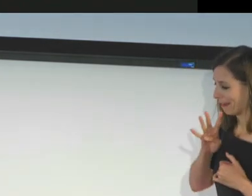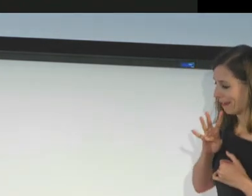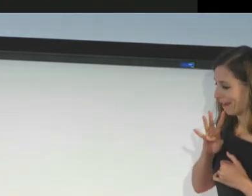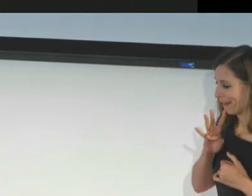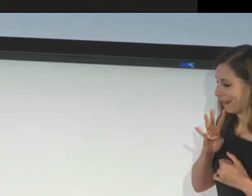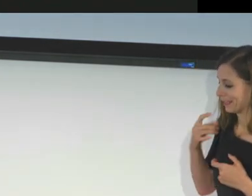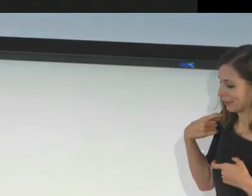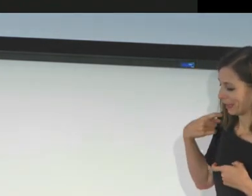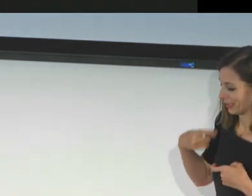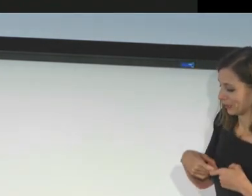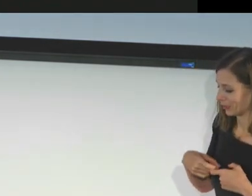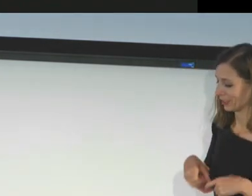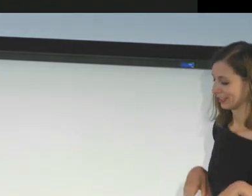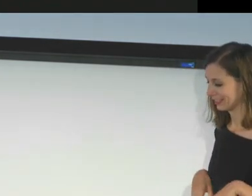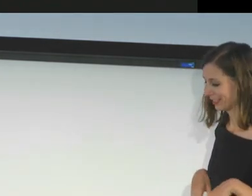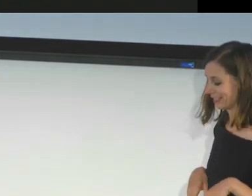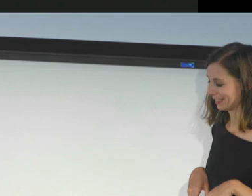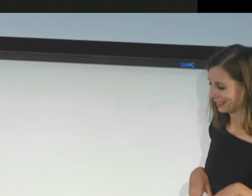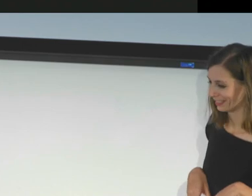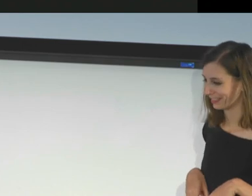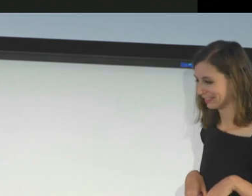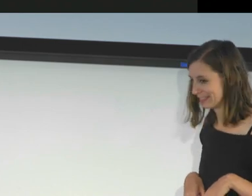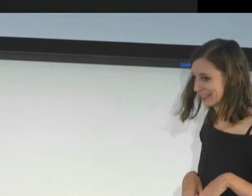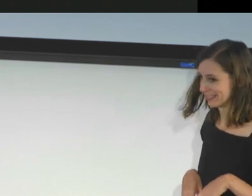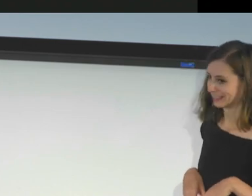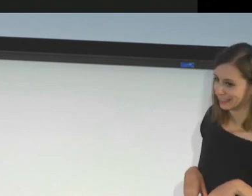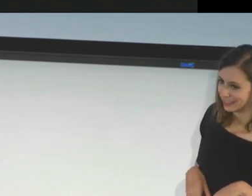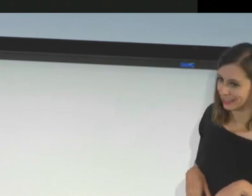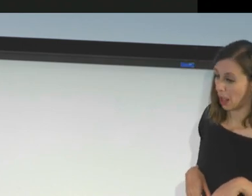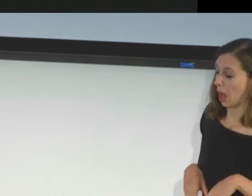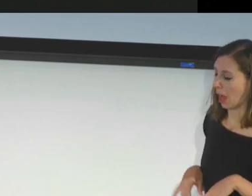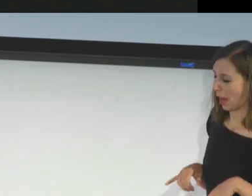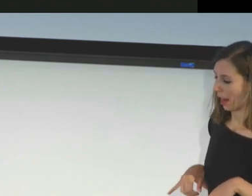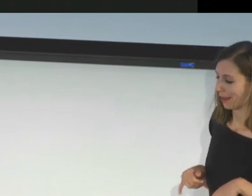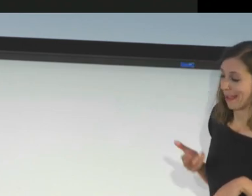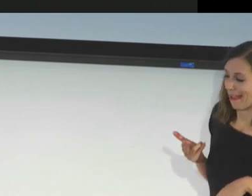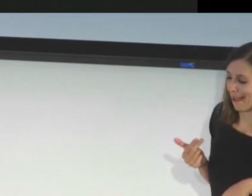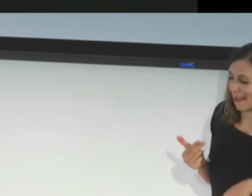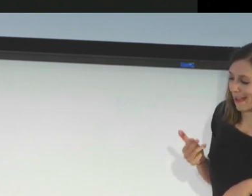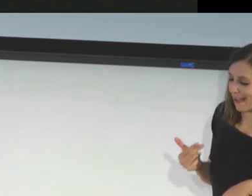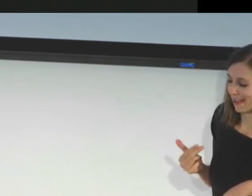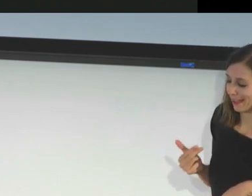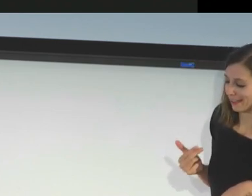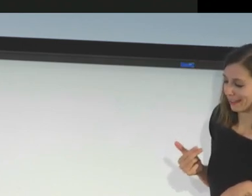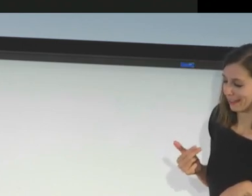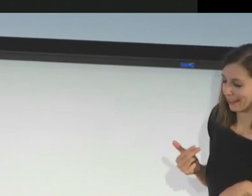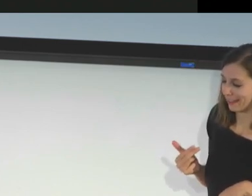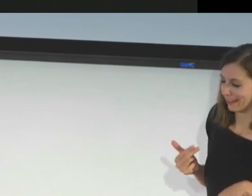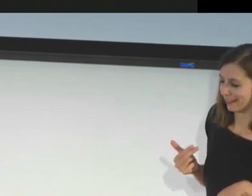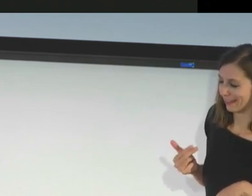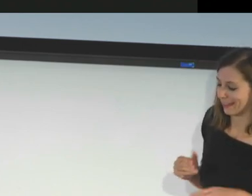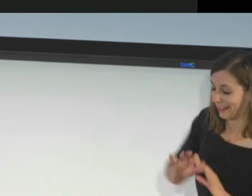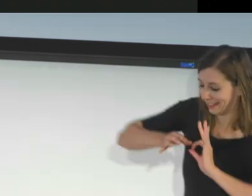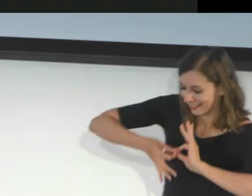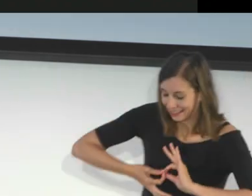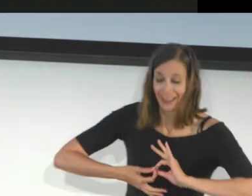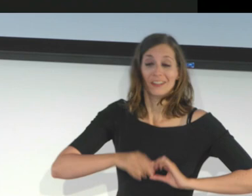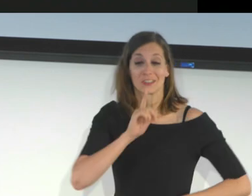Claro que sí. Puedo enseñarte, pero solo lo haré si me pagas dinero. Jajaja.